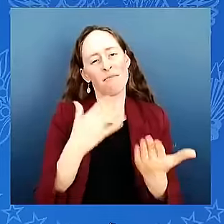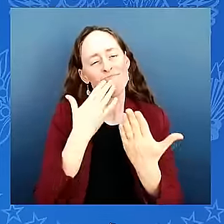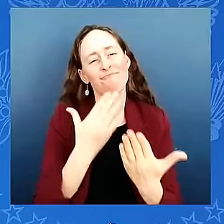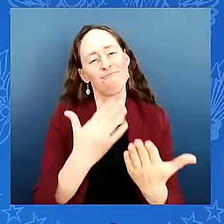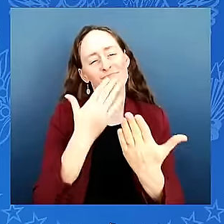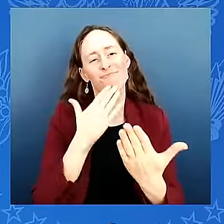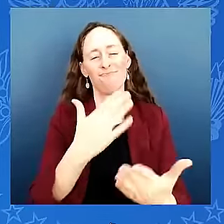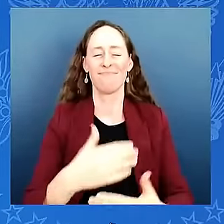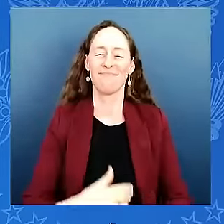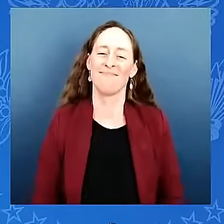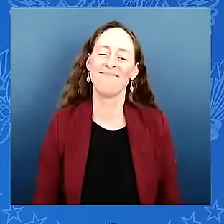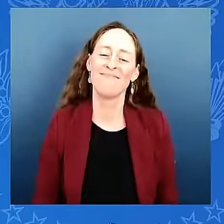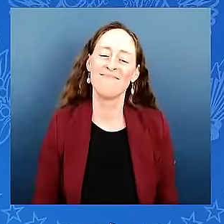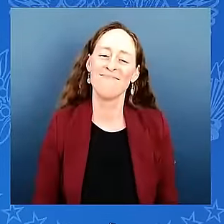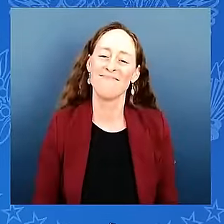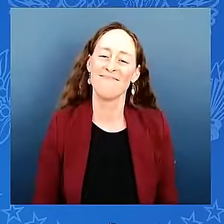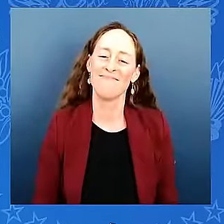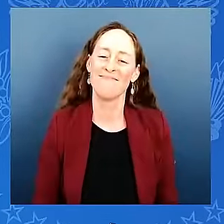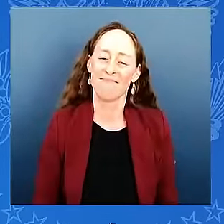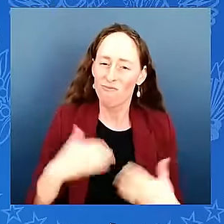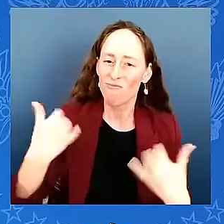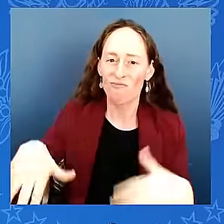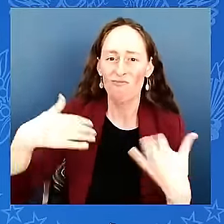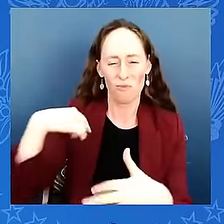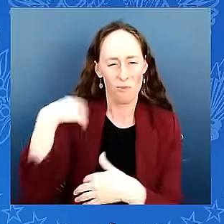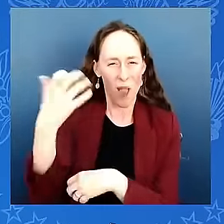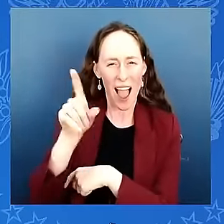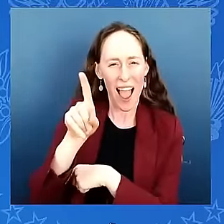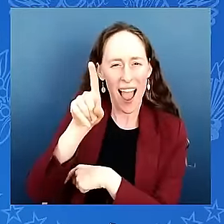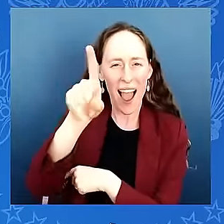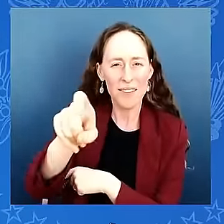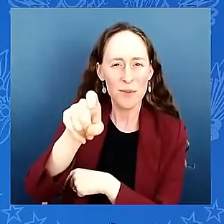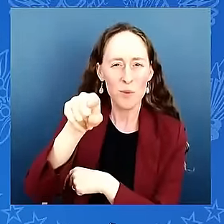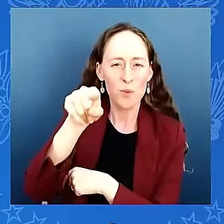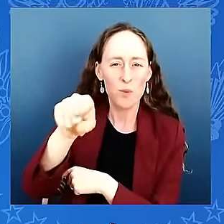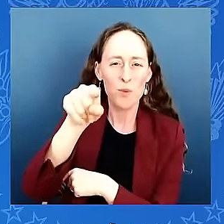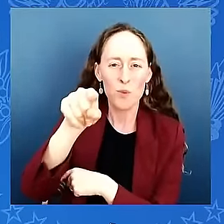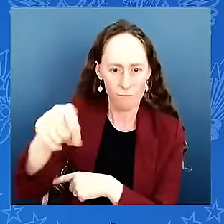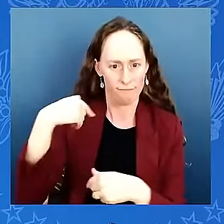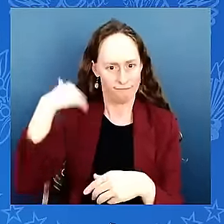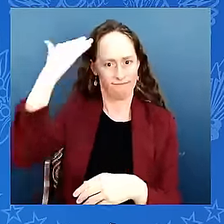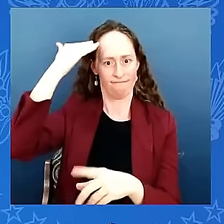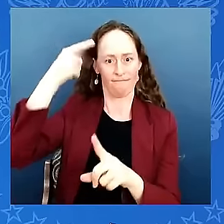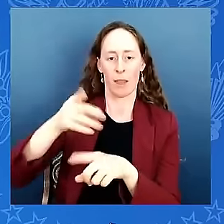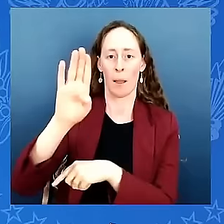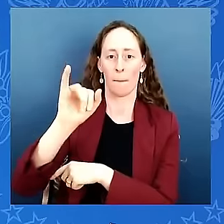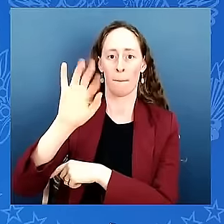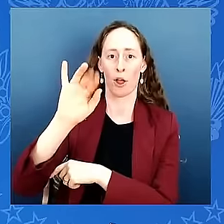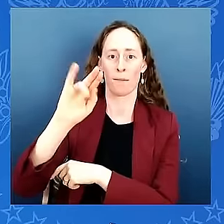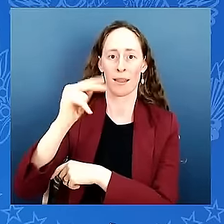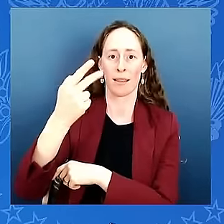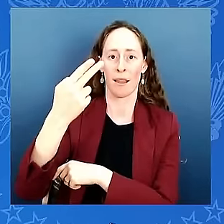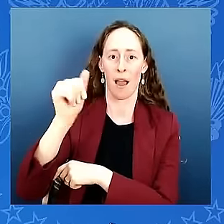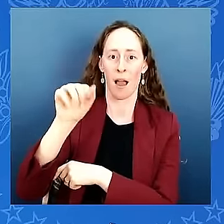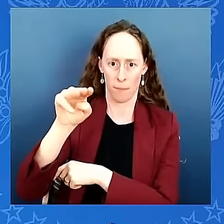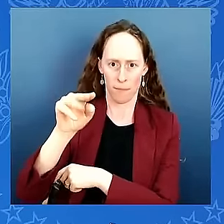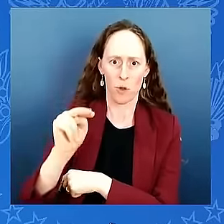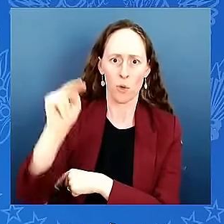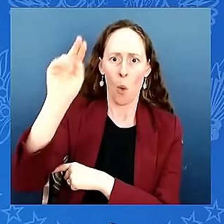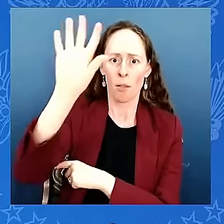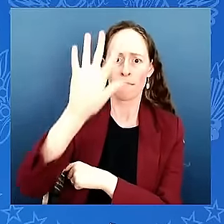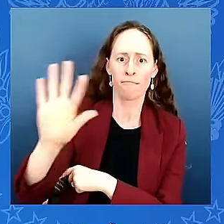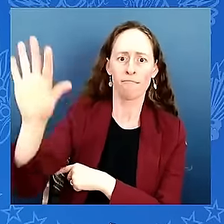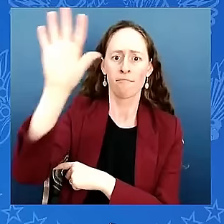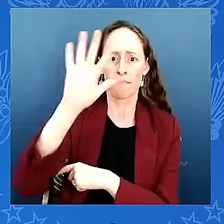in north birmingham which is i think primarily a minority community what are you doing up there to revitalize things so north birmingham